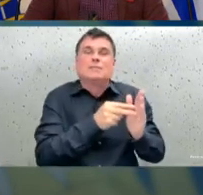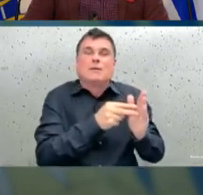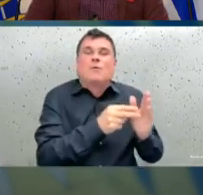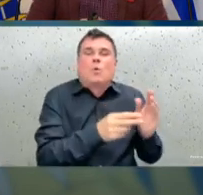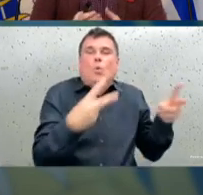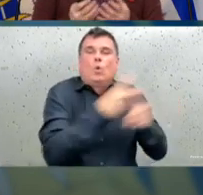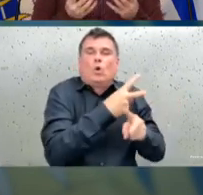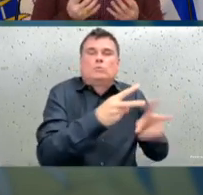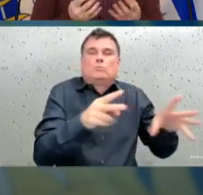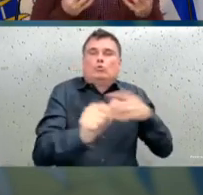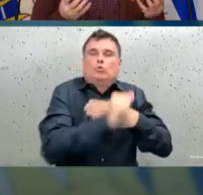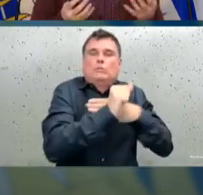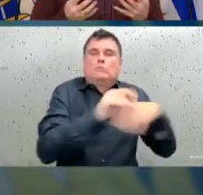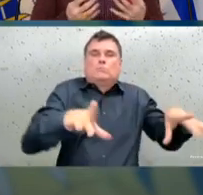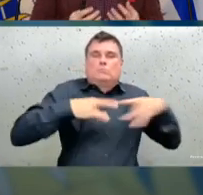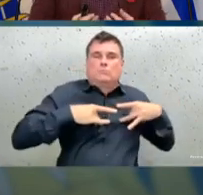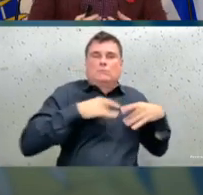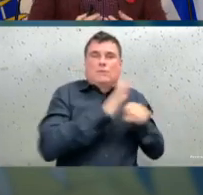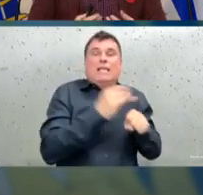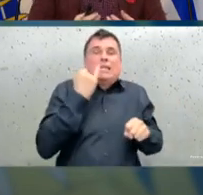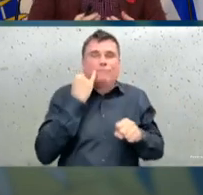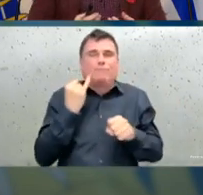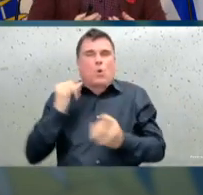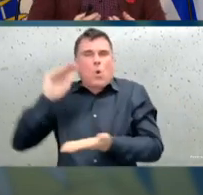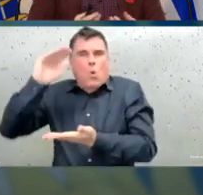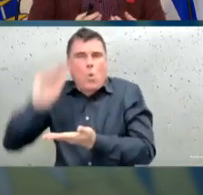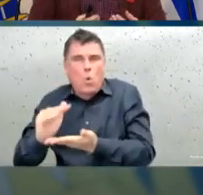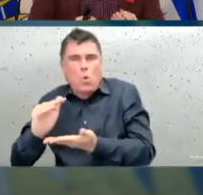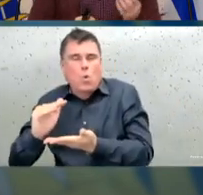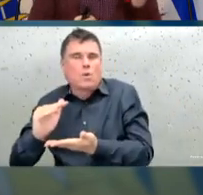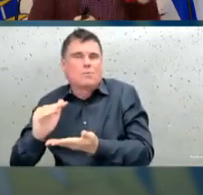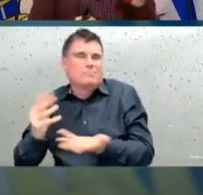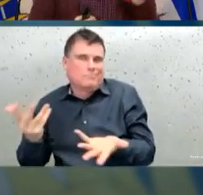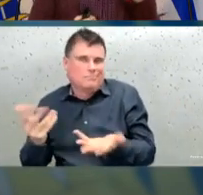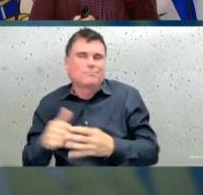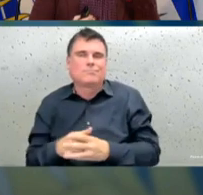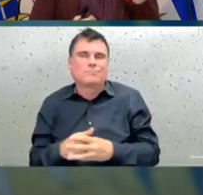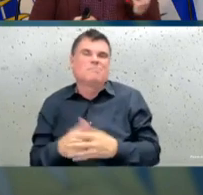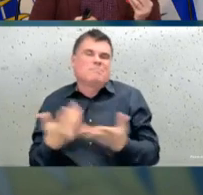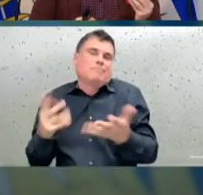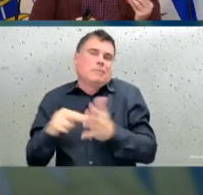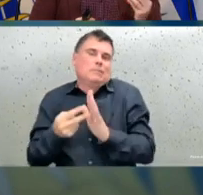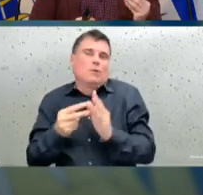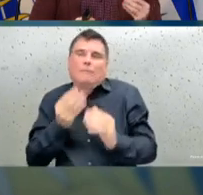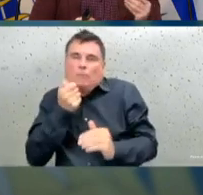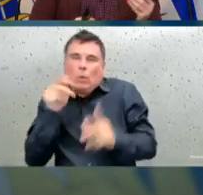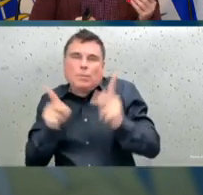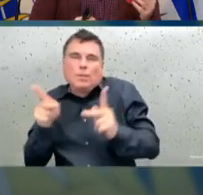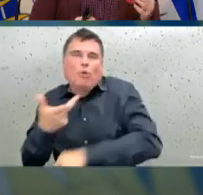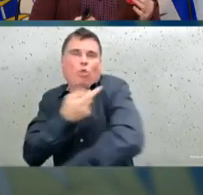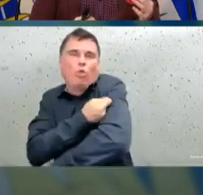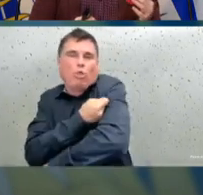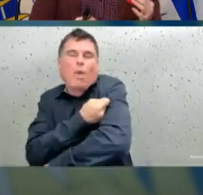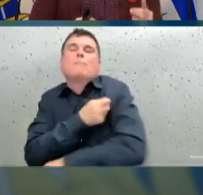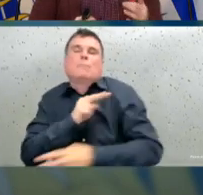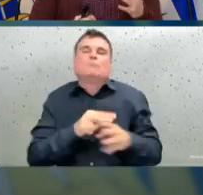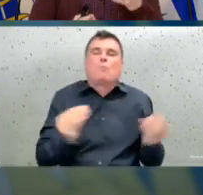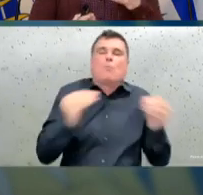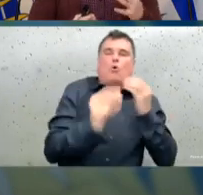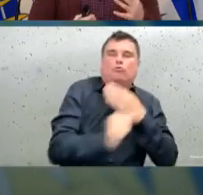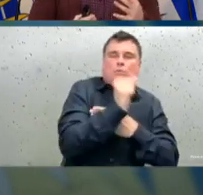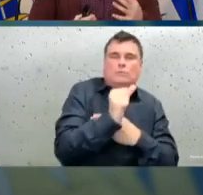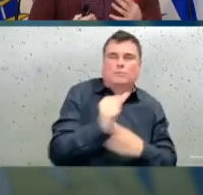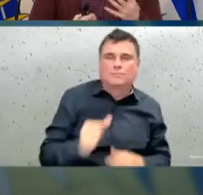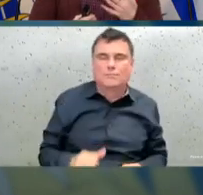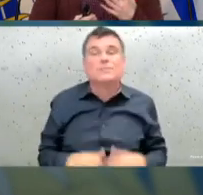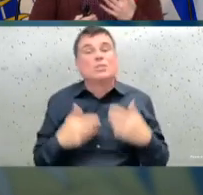-17, I think this is really important for us to realize. Hospitalizations are low across the board for children. That